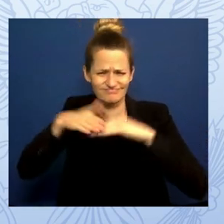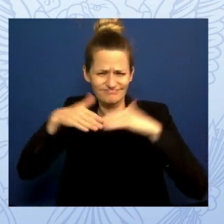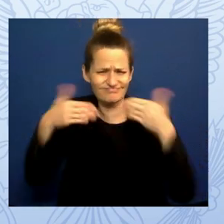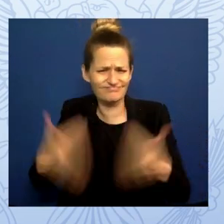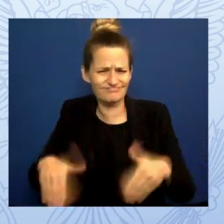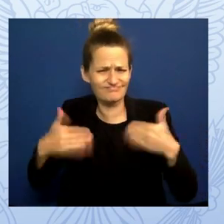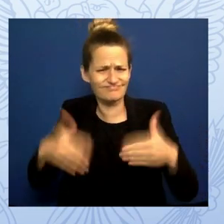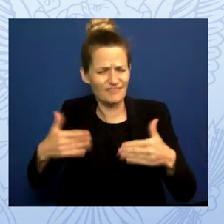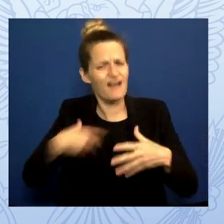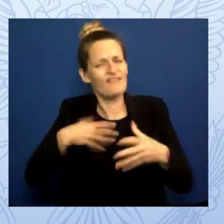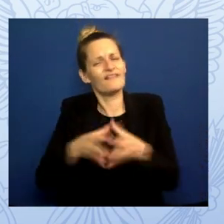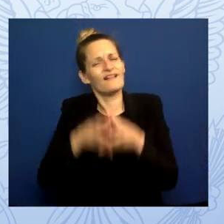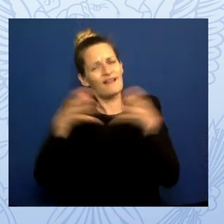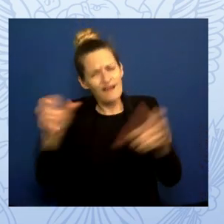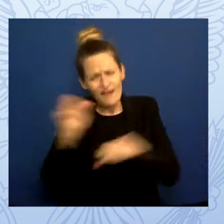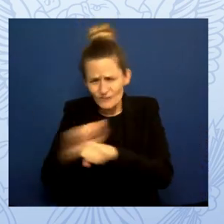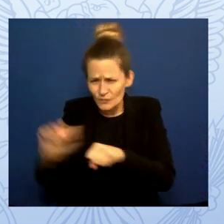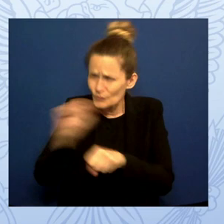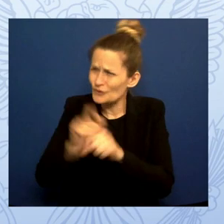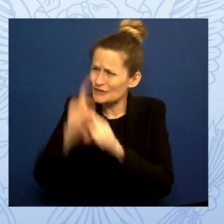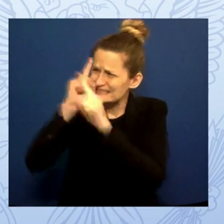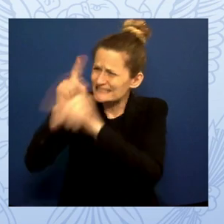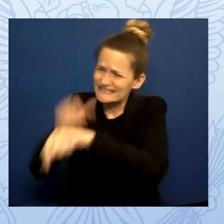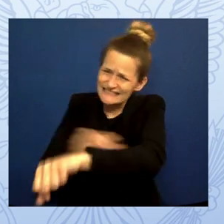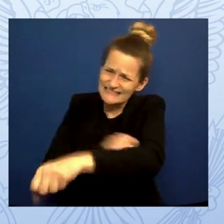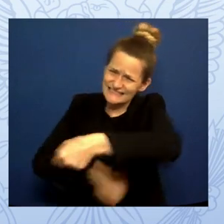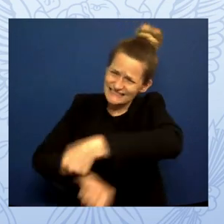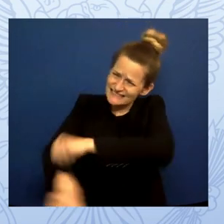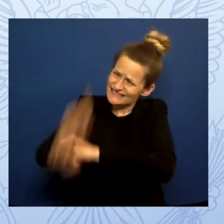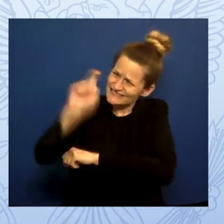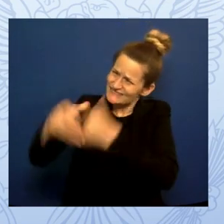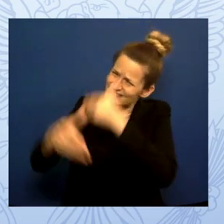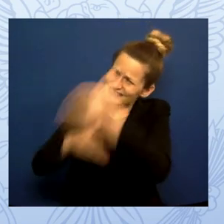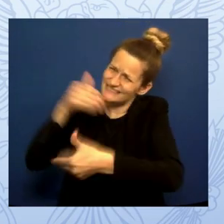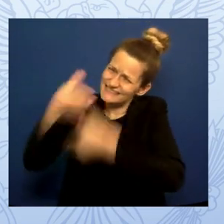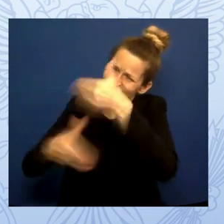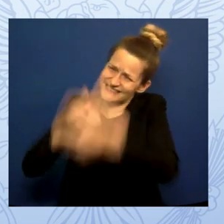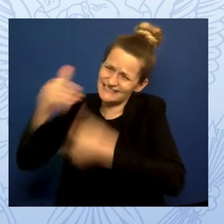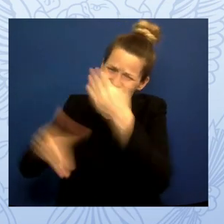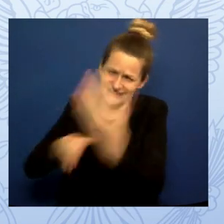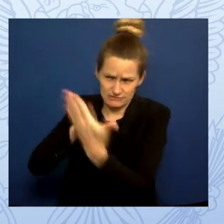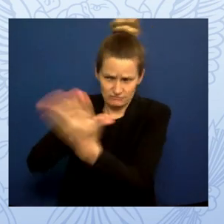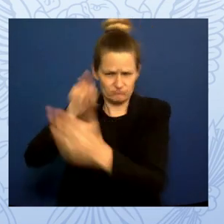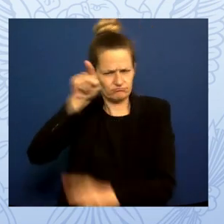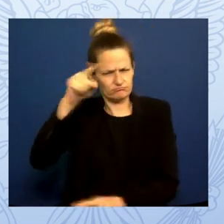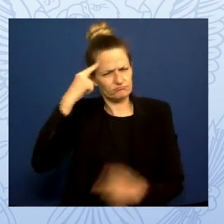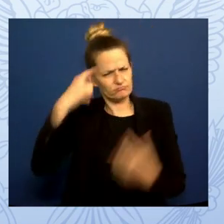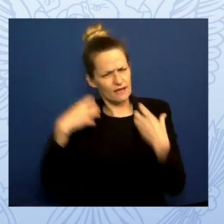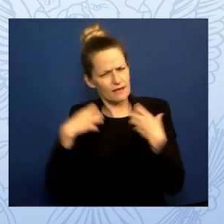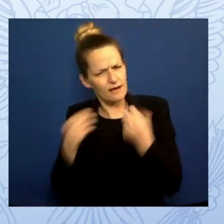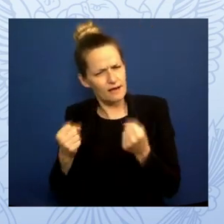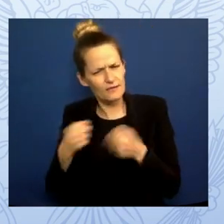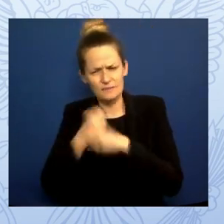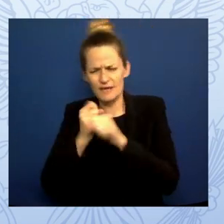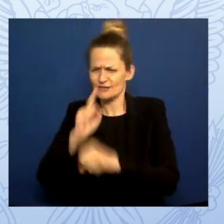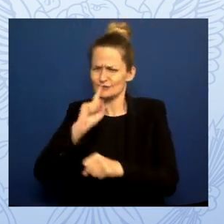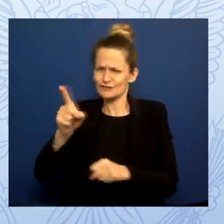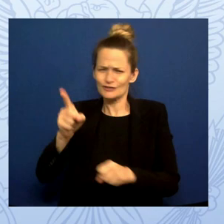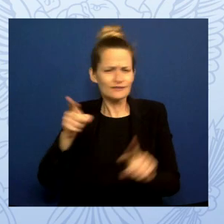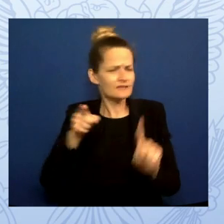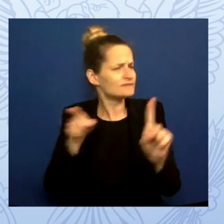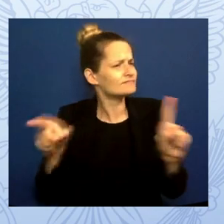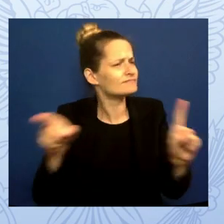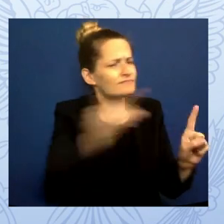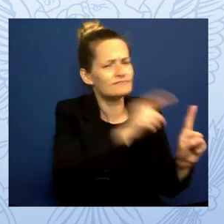We have so much work to do to make sure that no one feels like their pain needs to